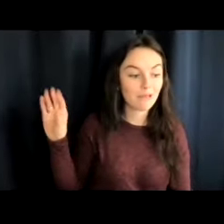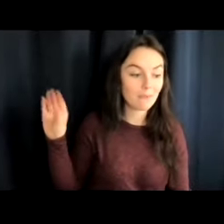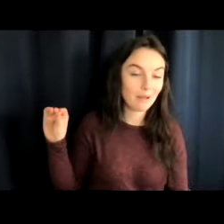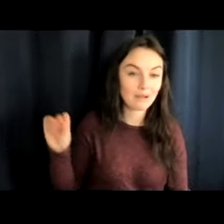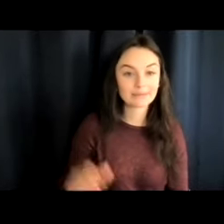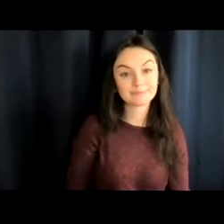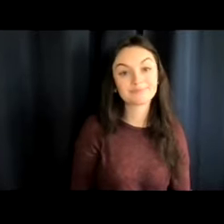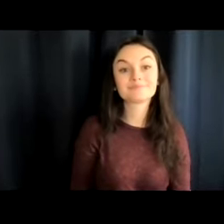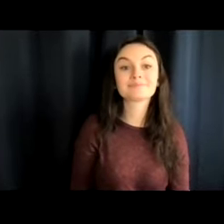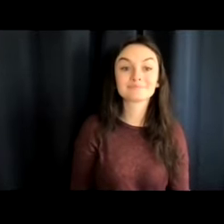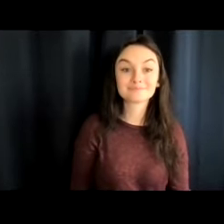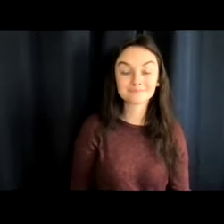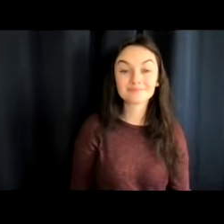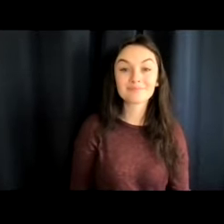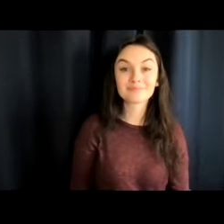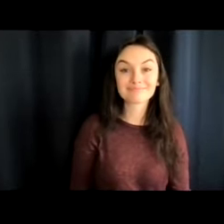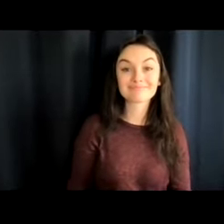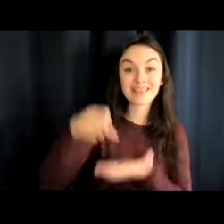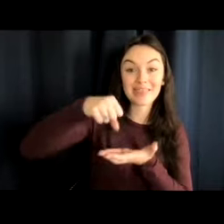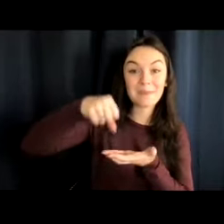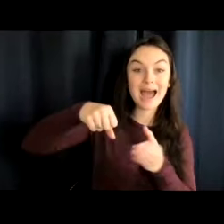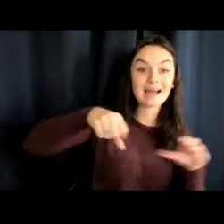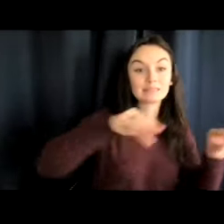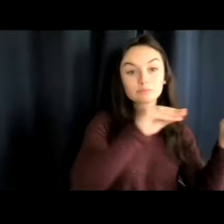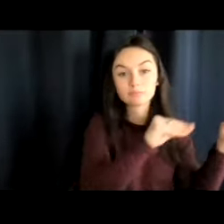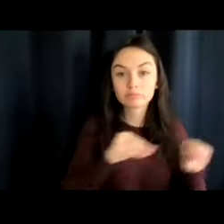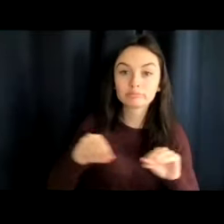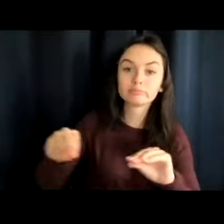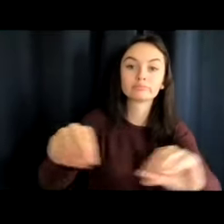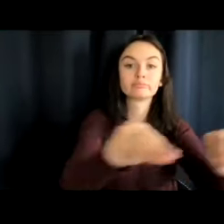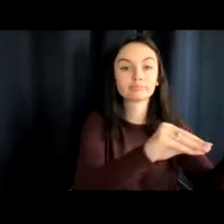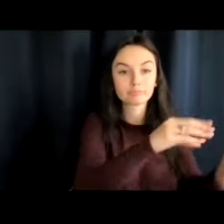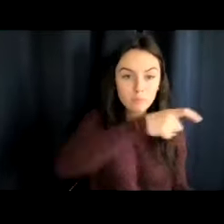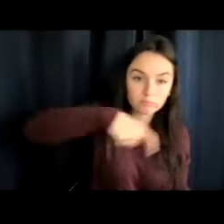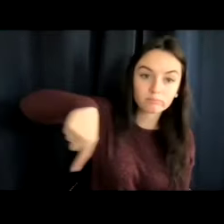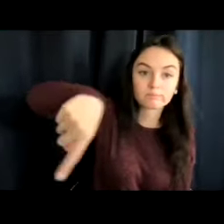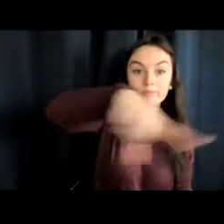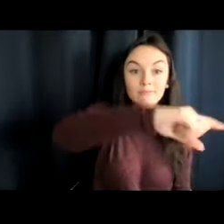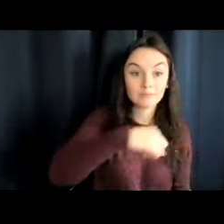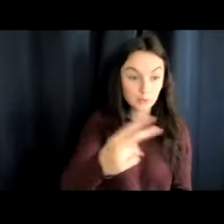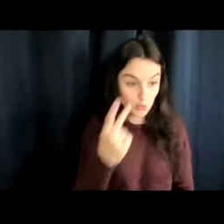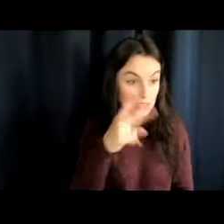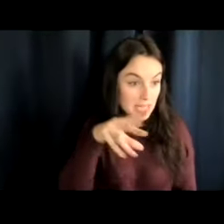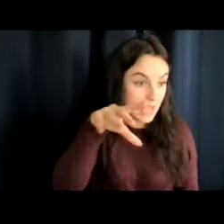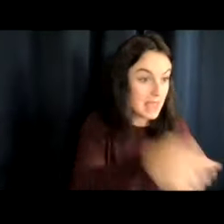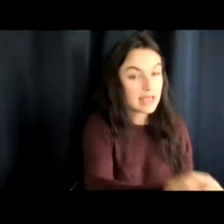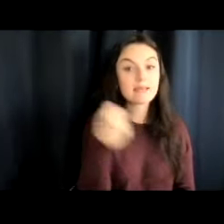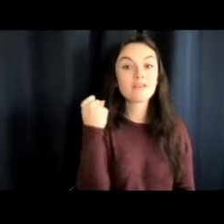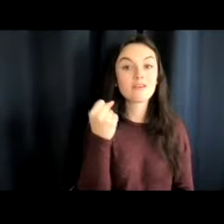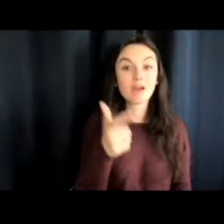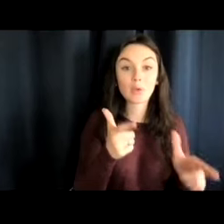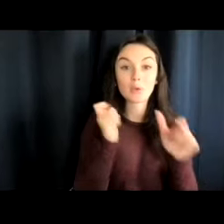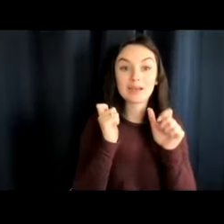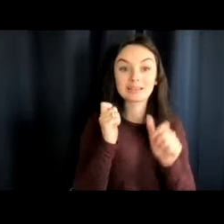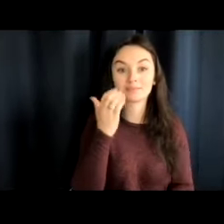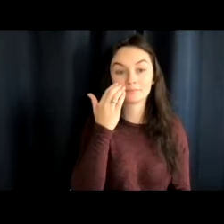The bags travel around the circle and when you see your bags, you pull it off fast. Monkey! Hey,